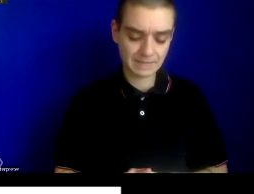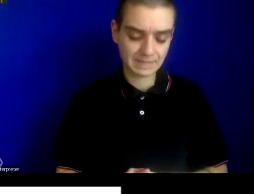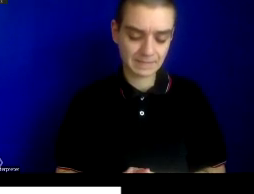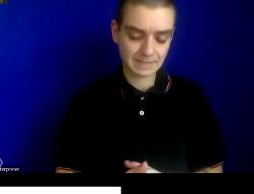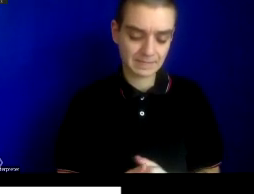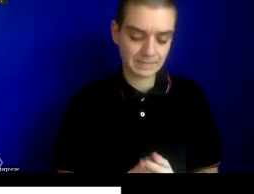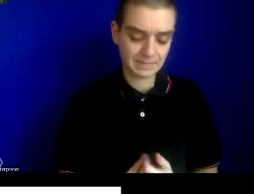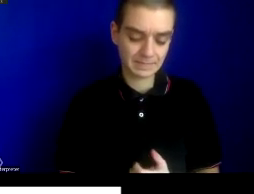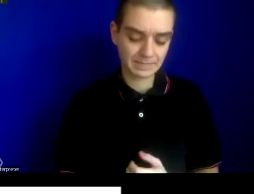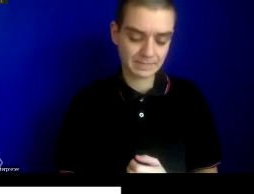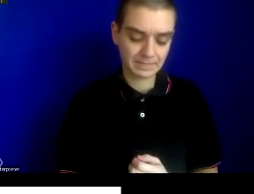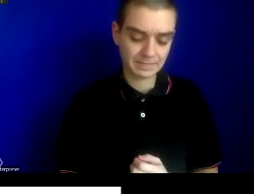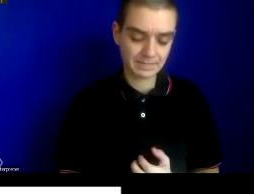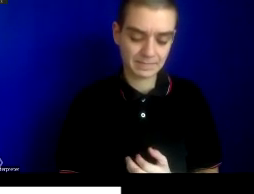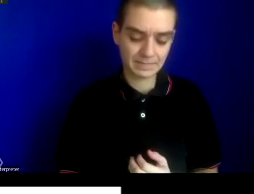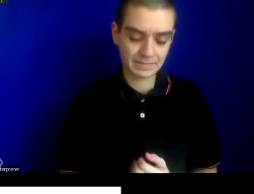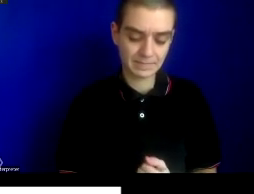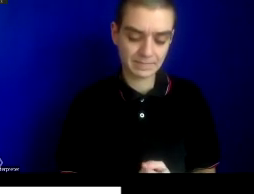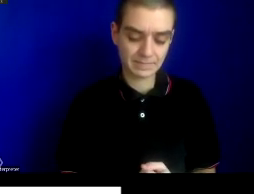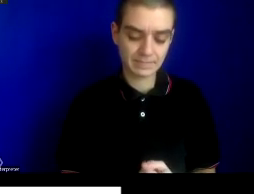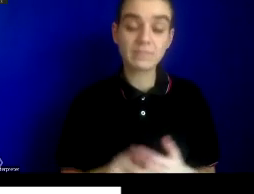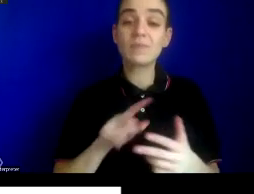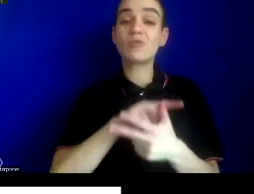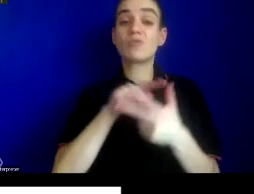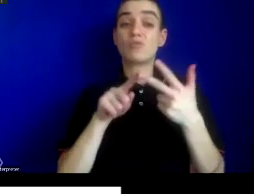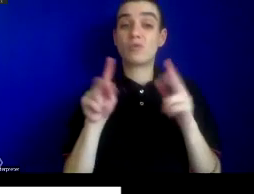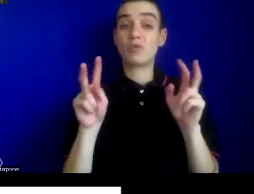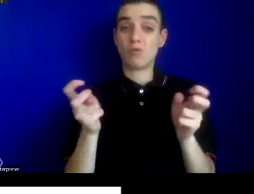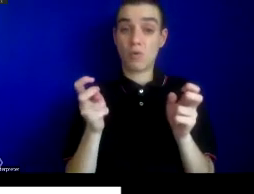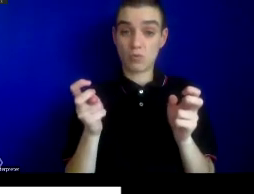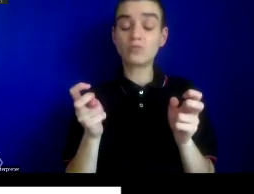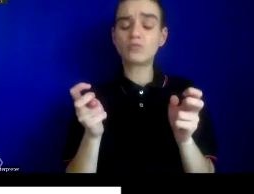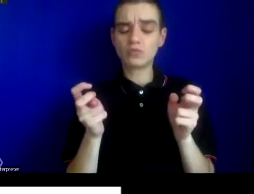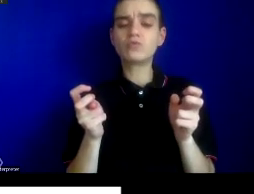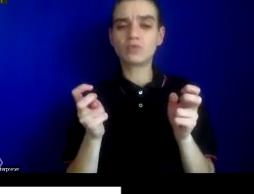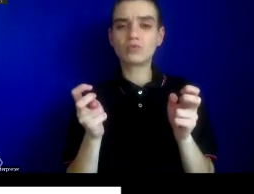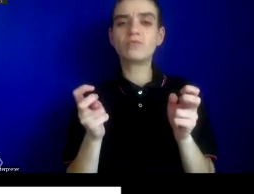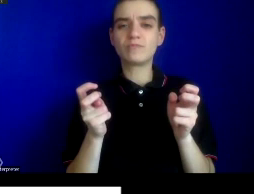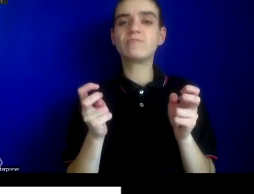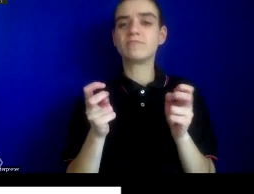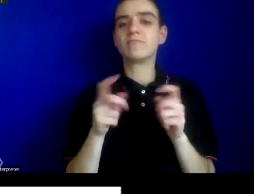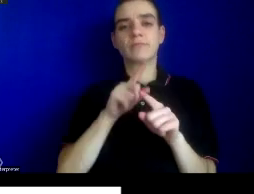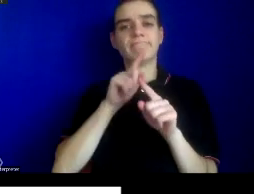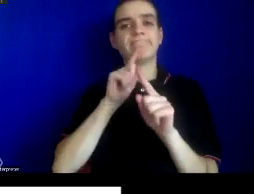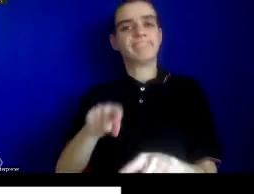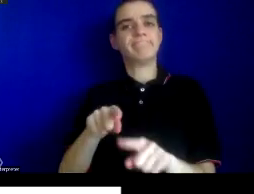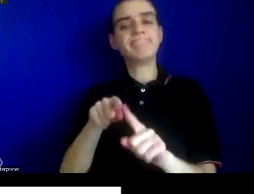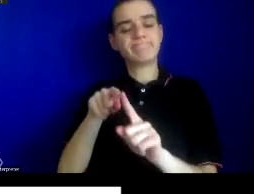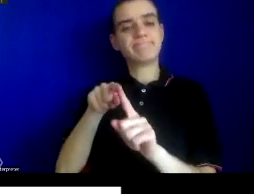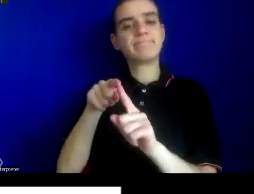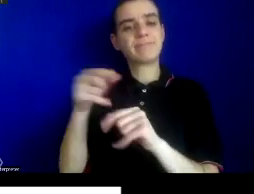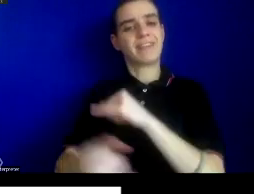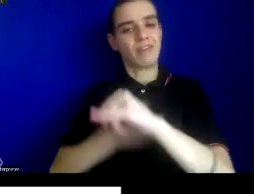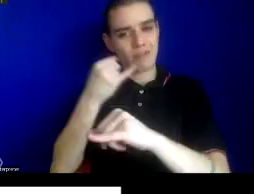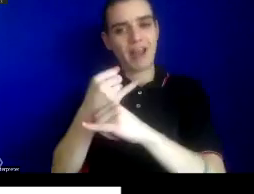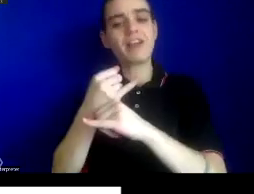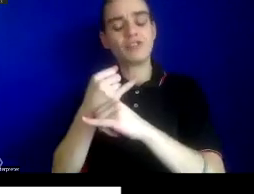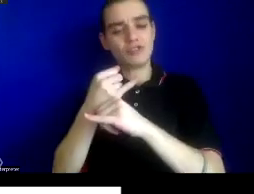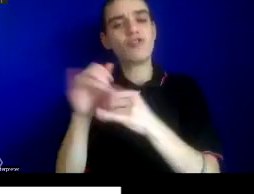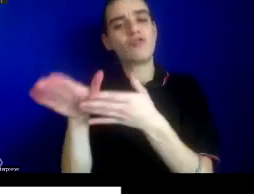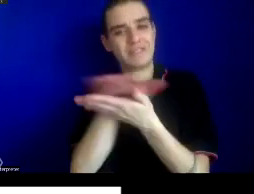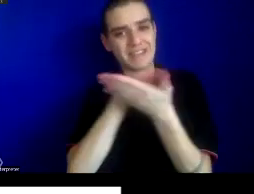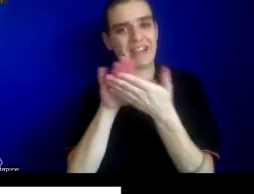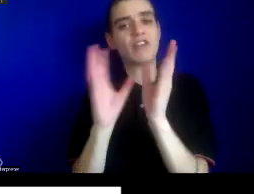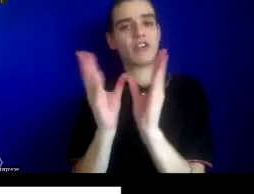order. So, these three quotations, by example, were each uttered in response to the form of the international sanitary conventions